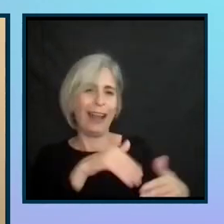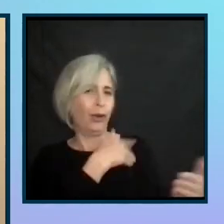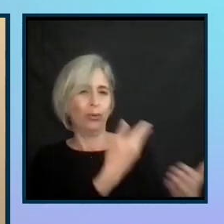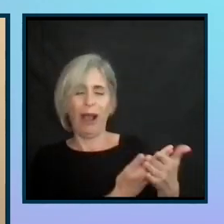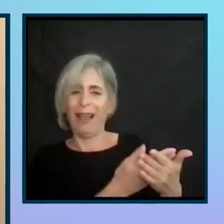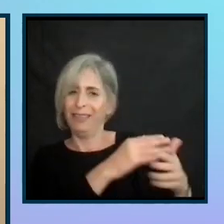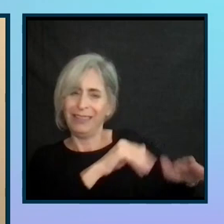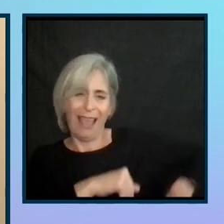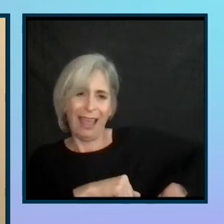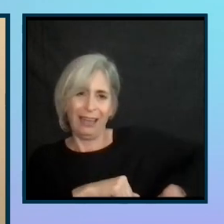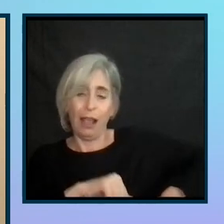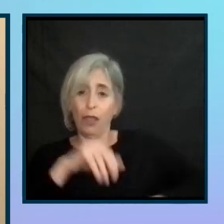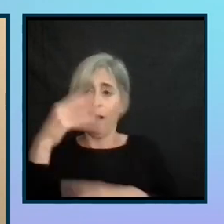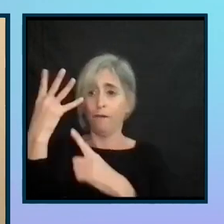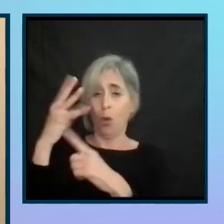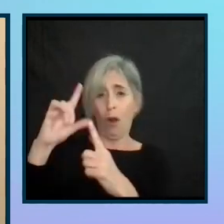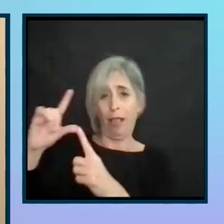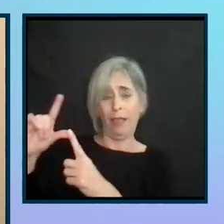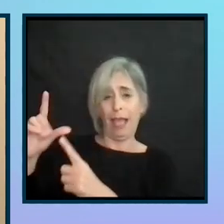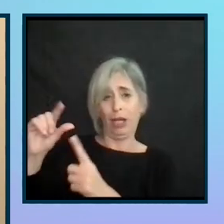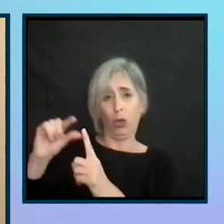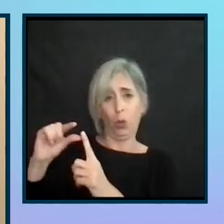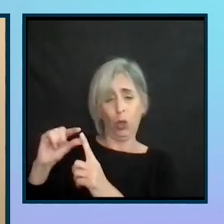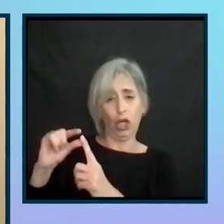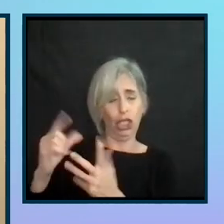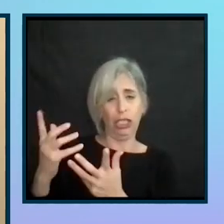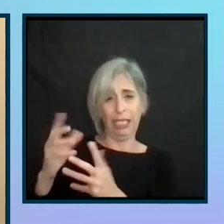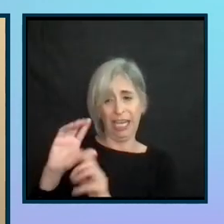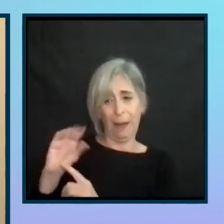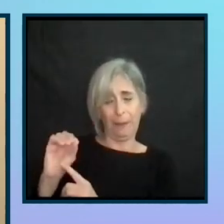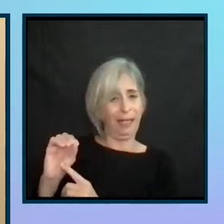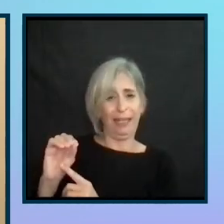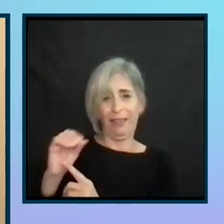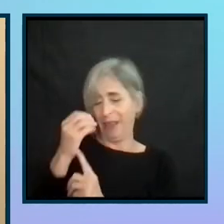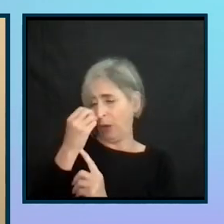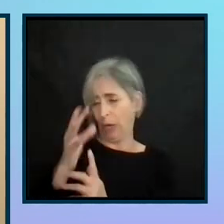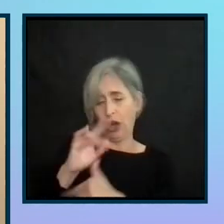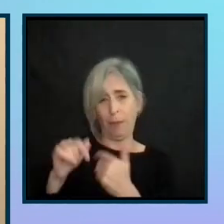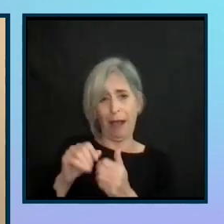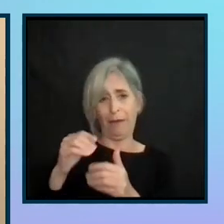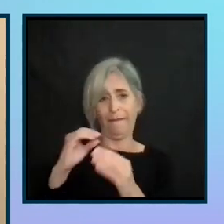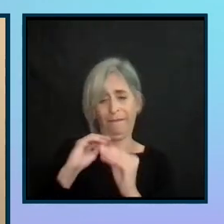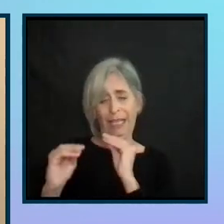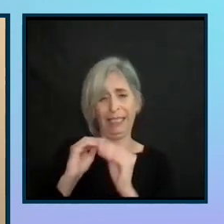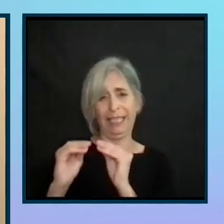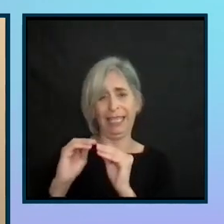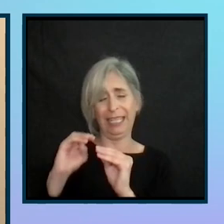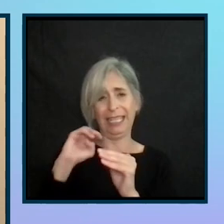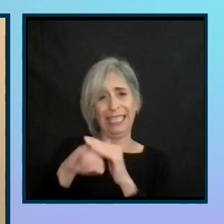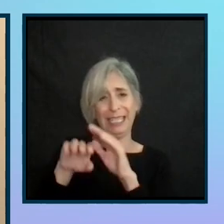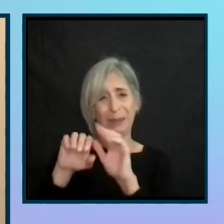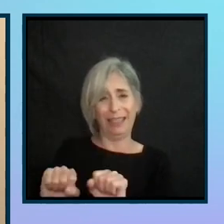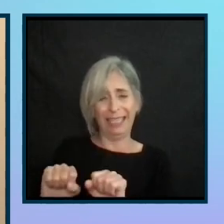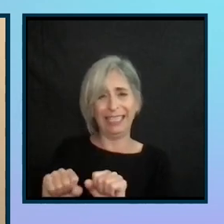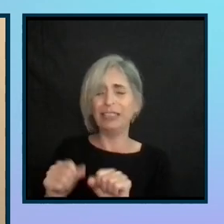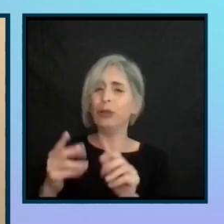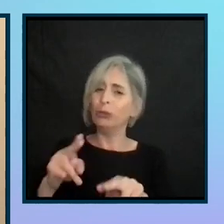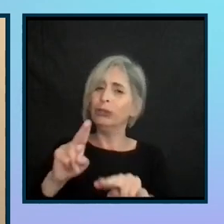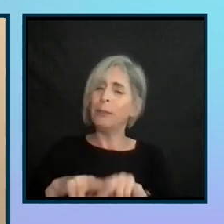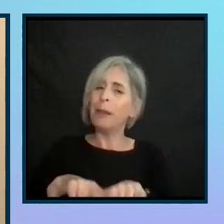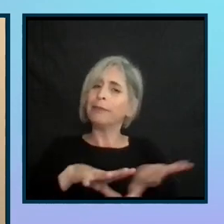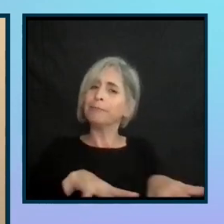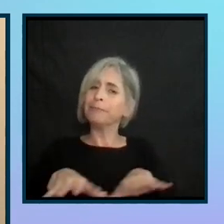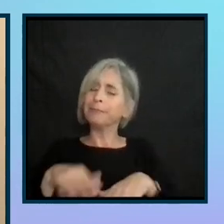like that four letter one that just could care less about fixing their accessibility. So sit back, relax, enjoy what the rest of